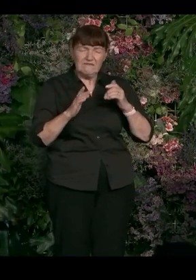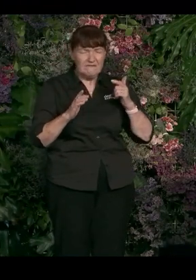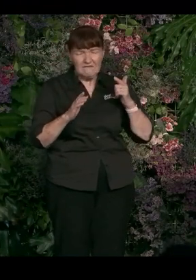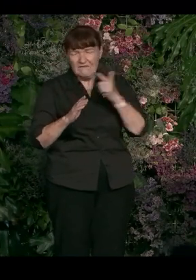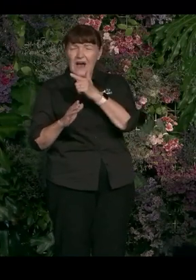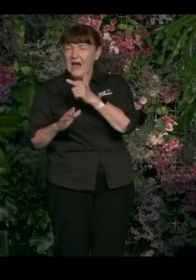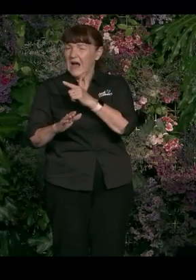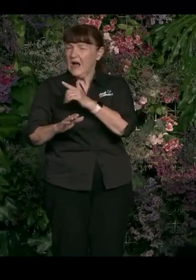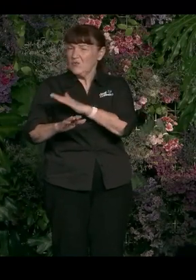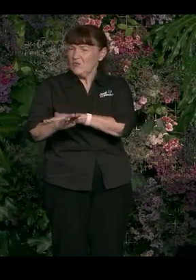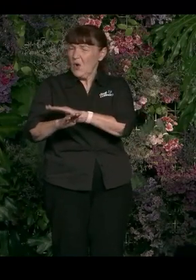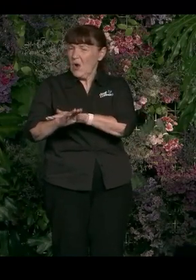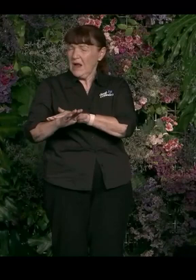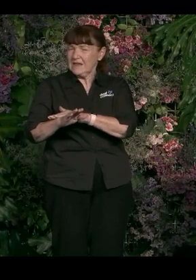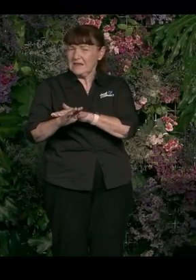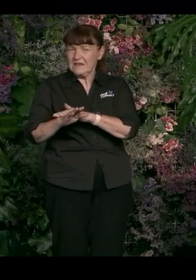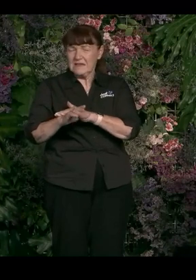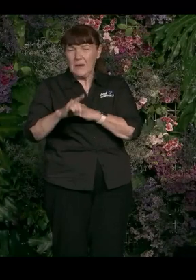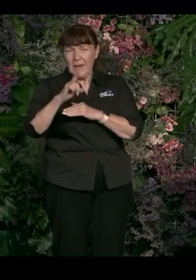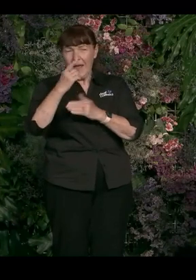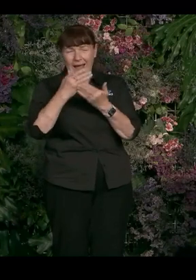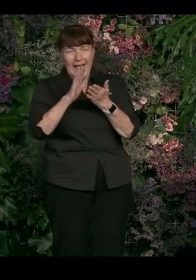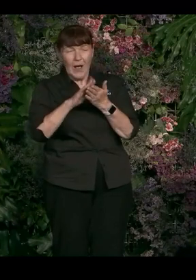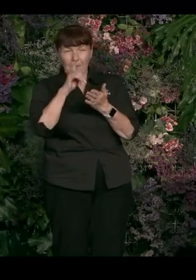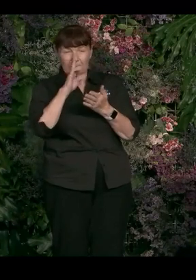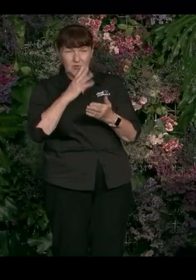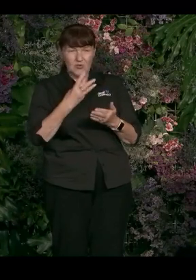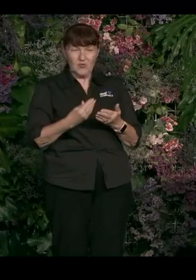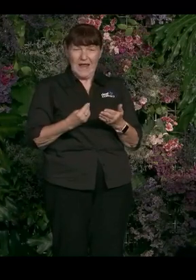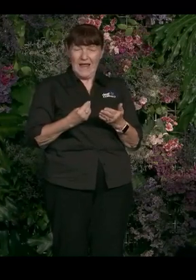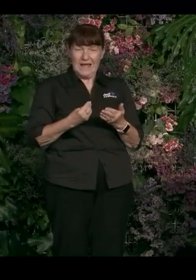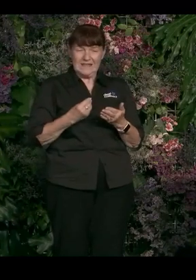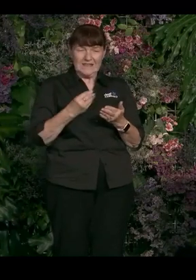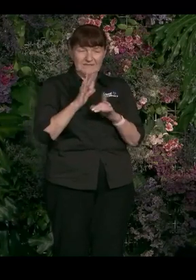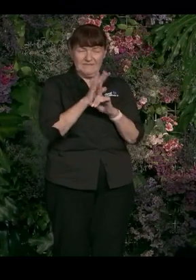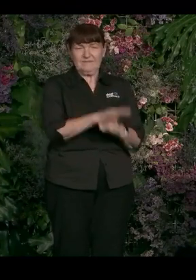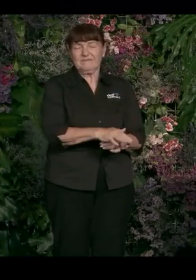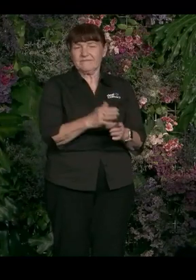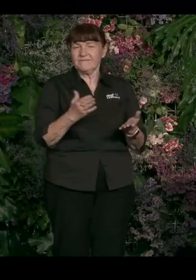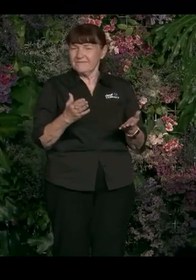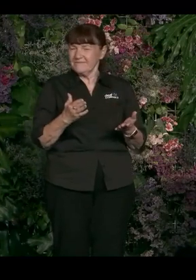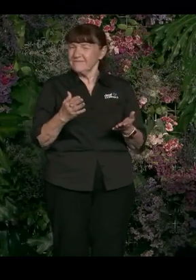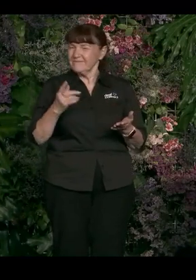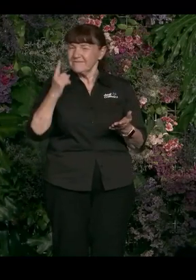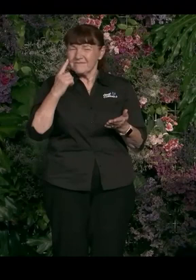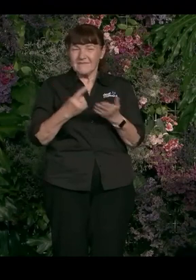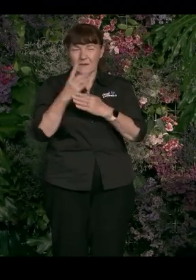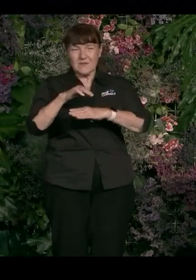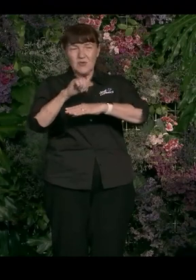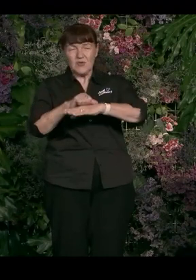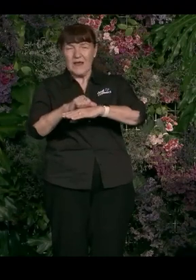trans people. In my service system, it is real. It's happening in Australia. And I think they are products of kind of broader